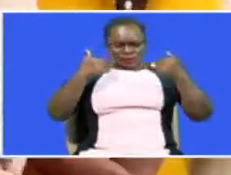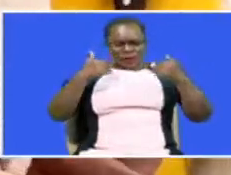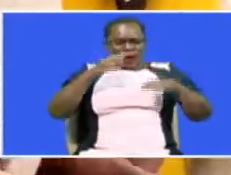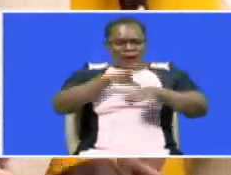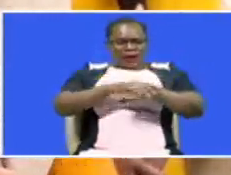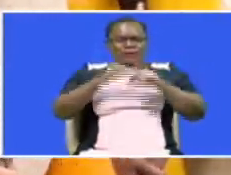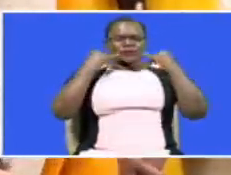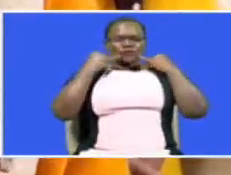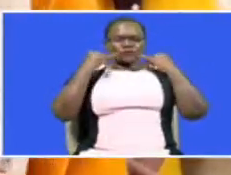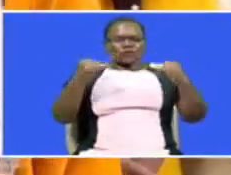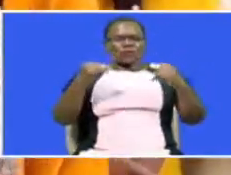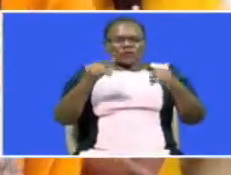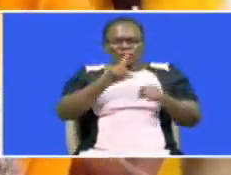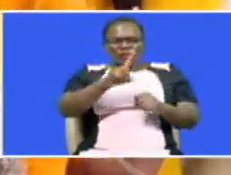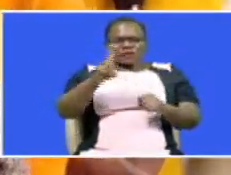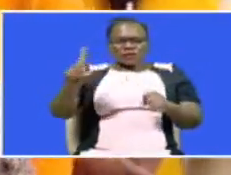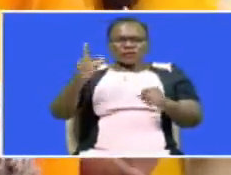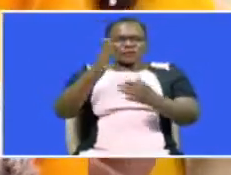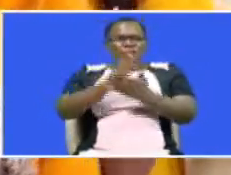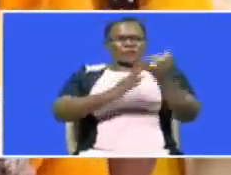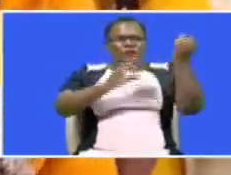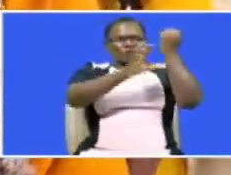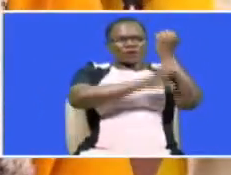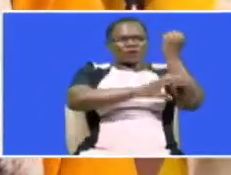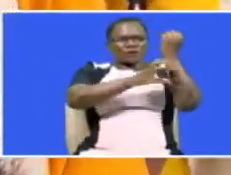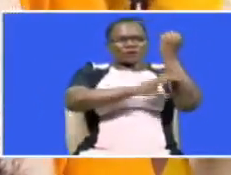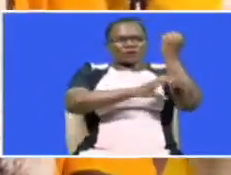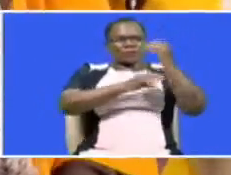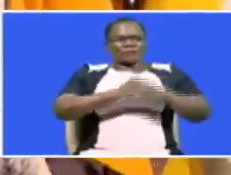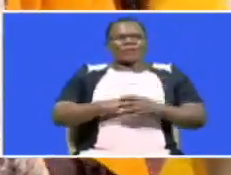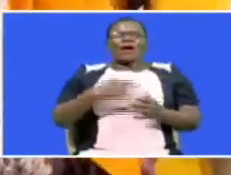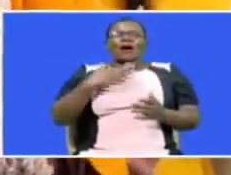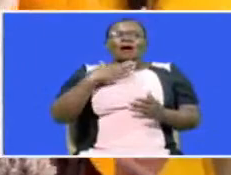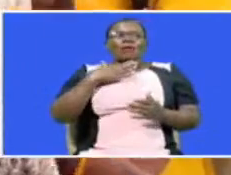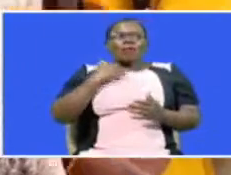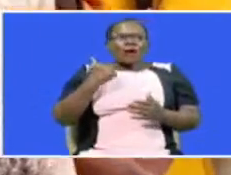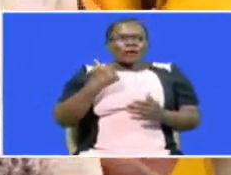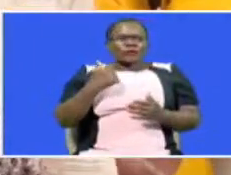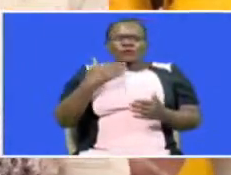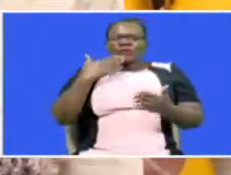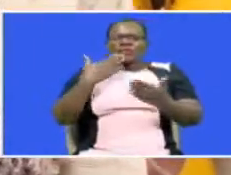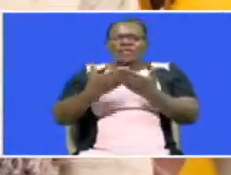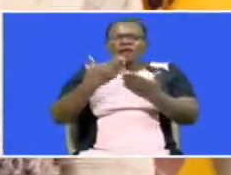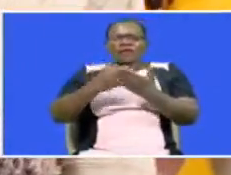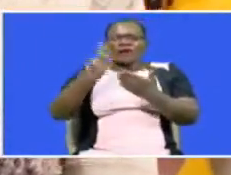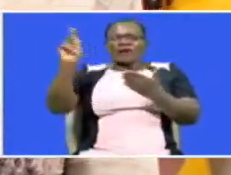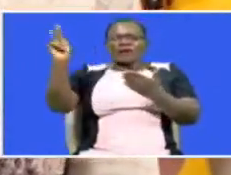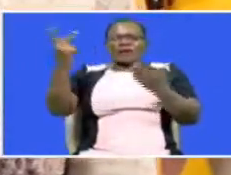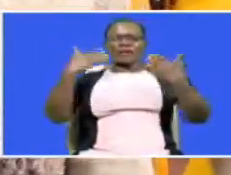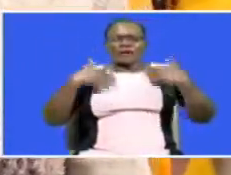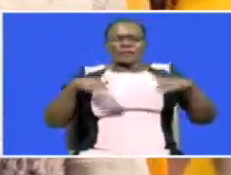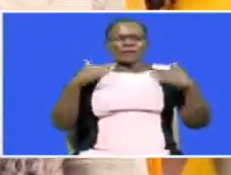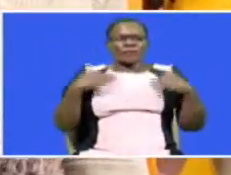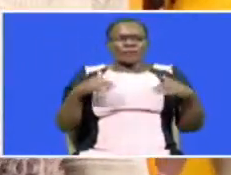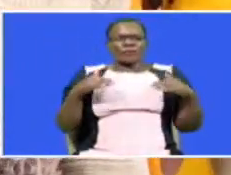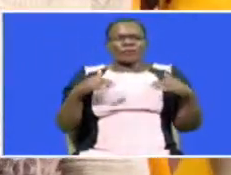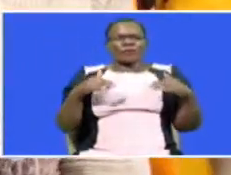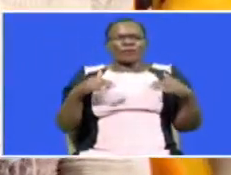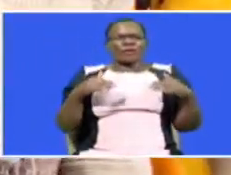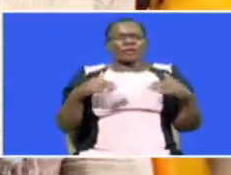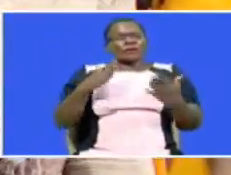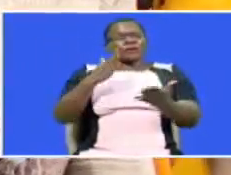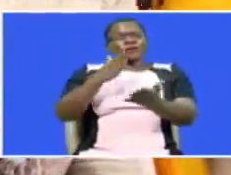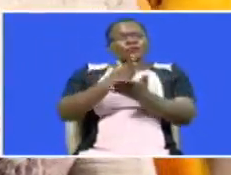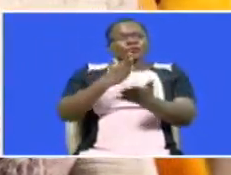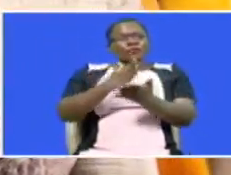information from each and every part of this country. So I want to thank the Kenyans for really